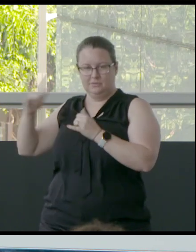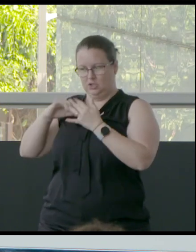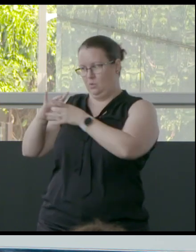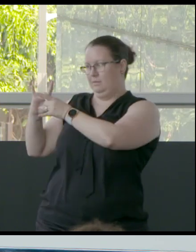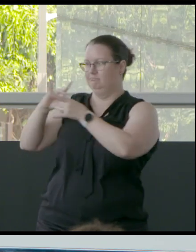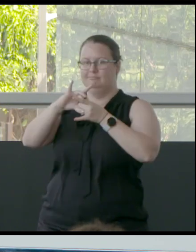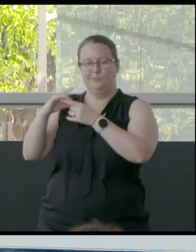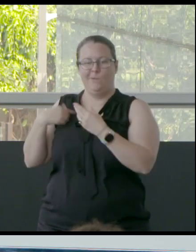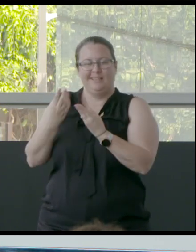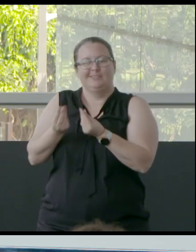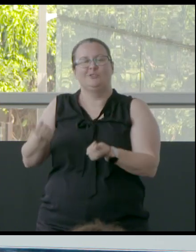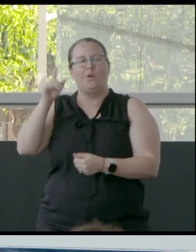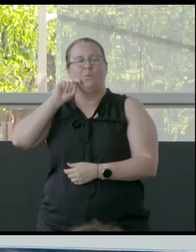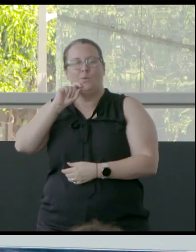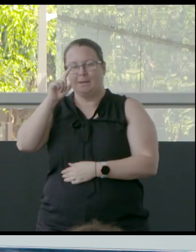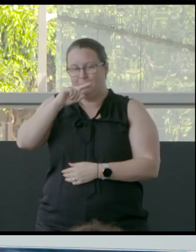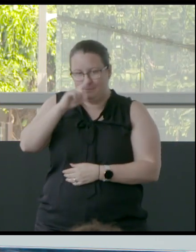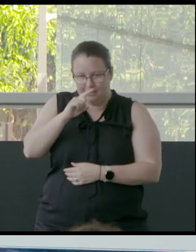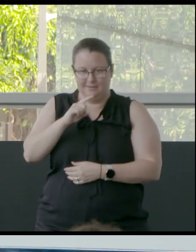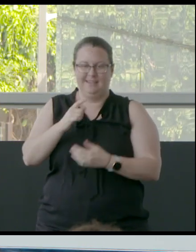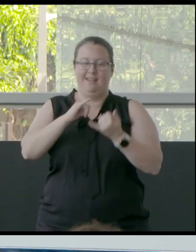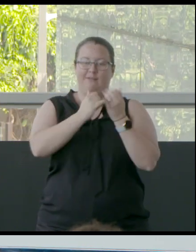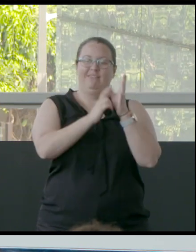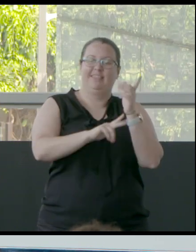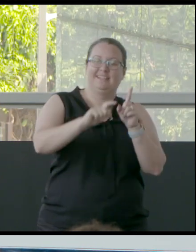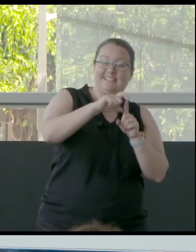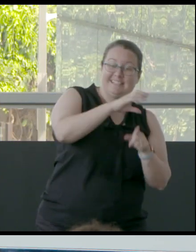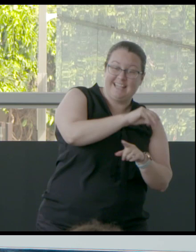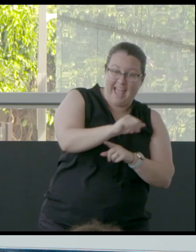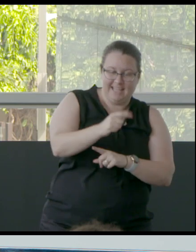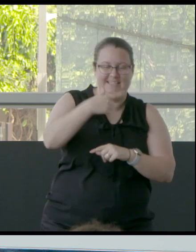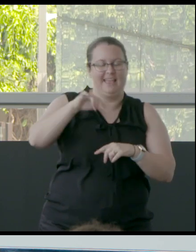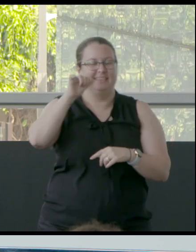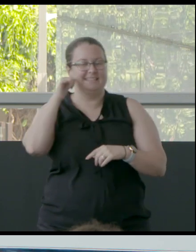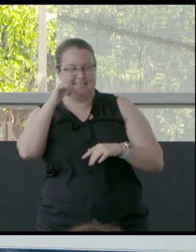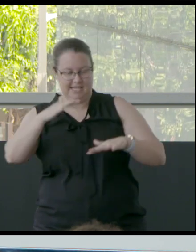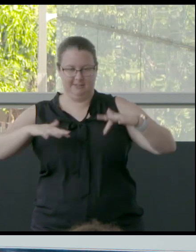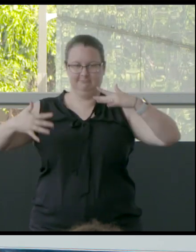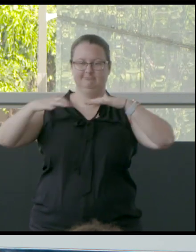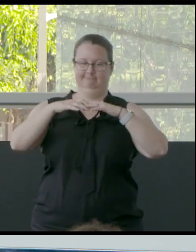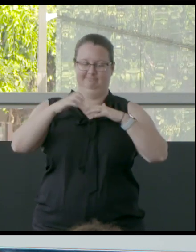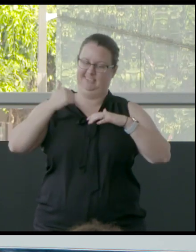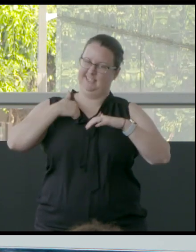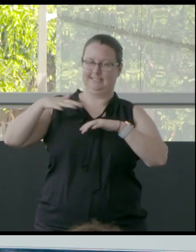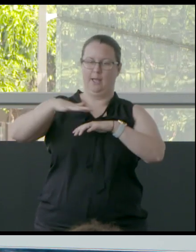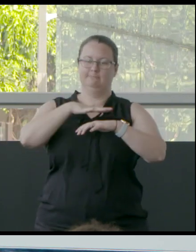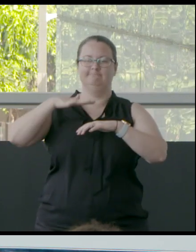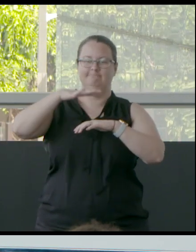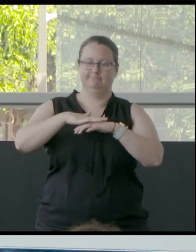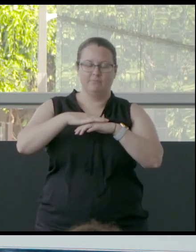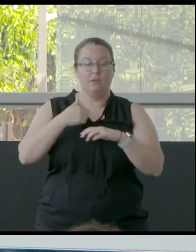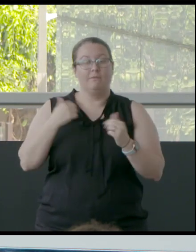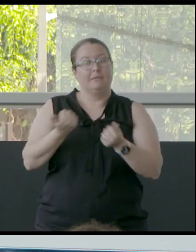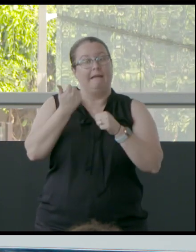saltwater people, Yuli Boba, people of the sand and sea. And we have a lot of freshwater